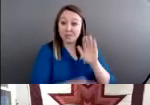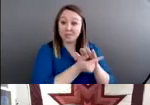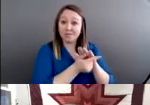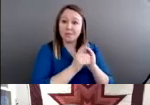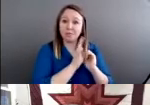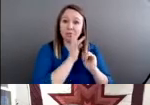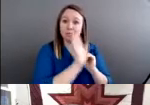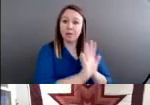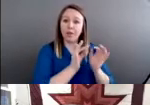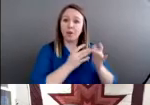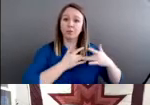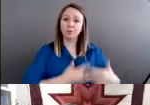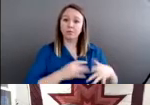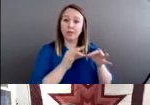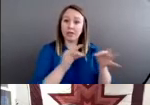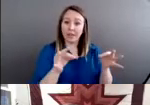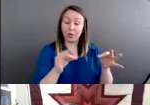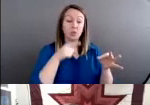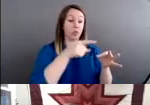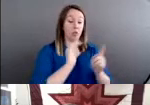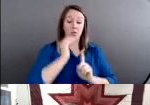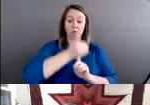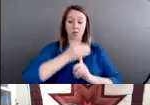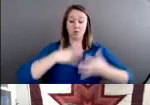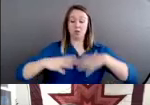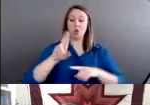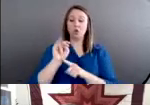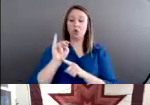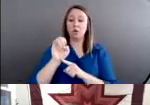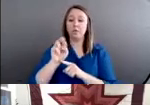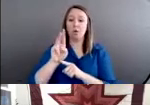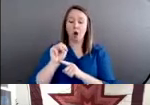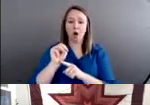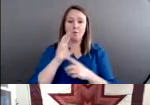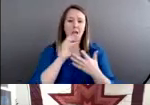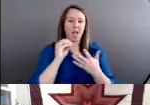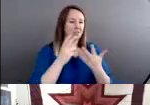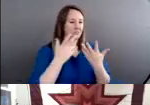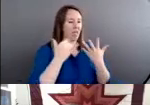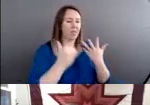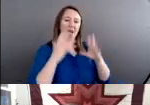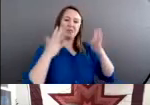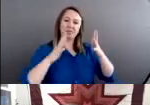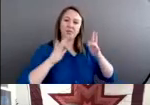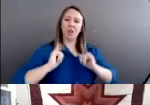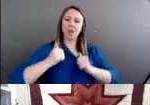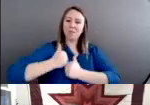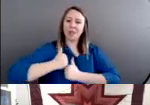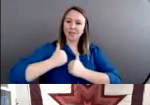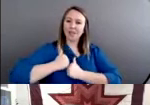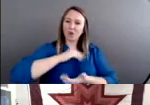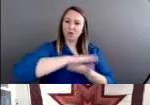and treated as a sort of military academy. This is the exact same group of children